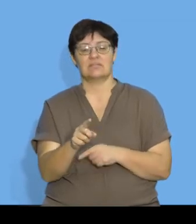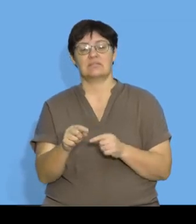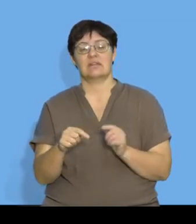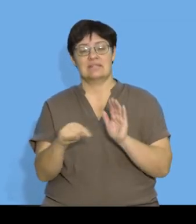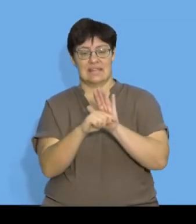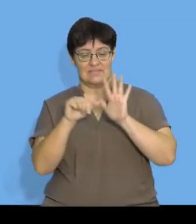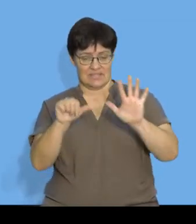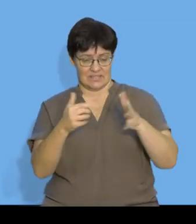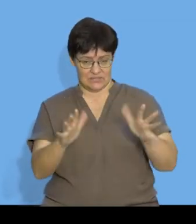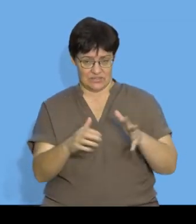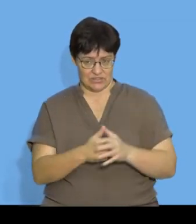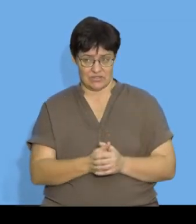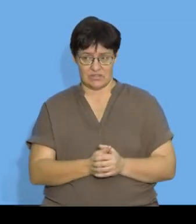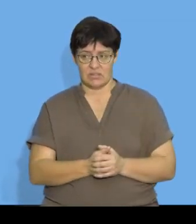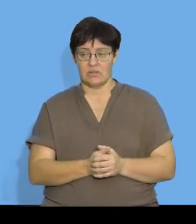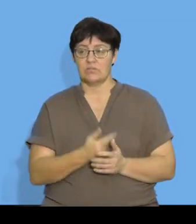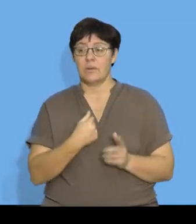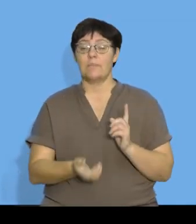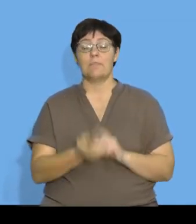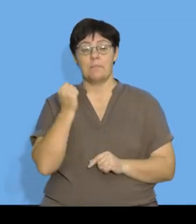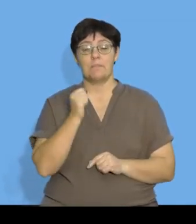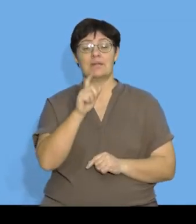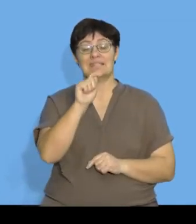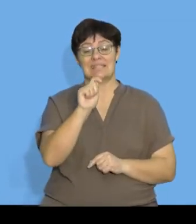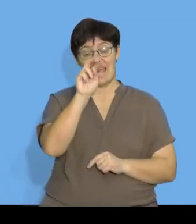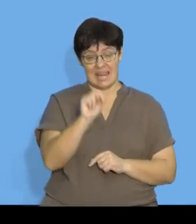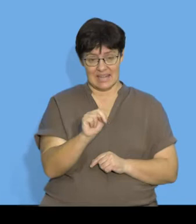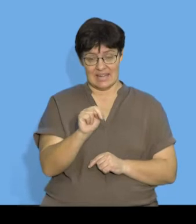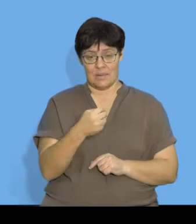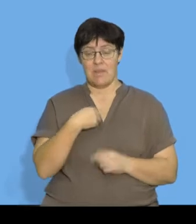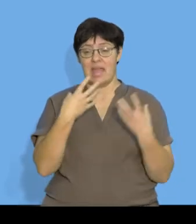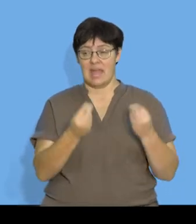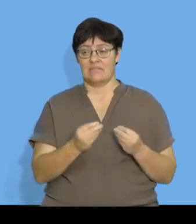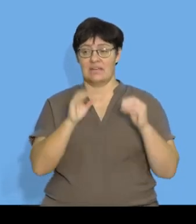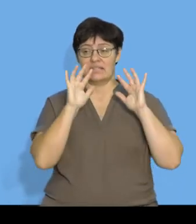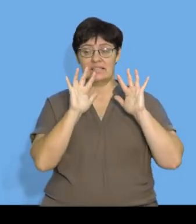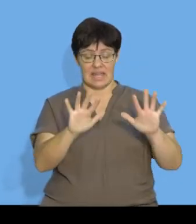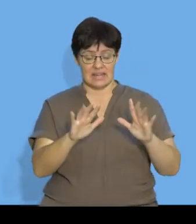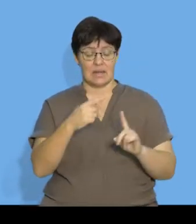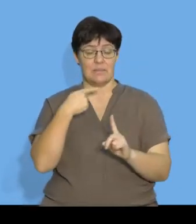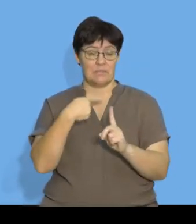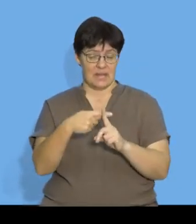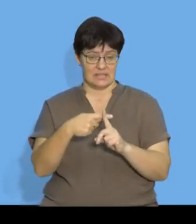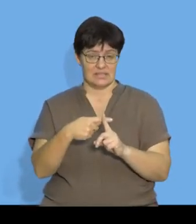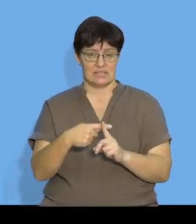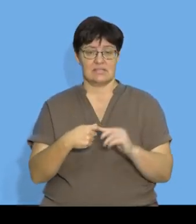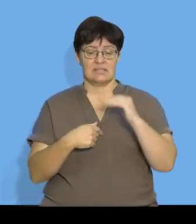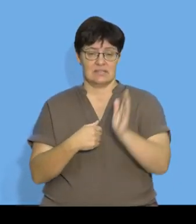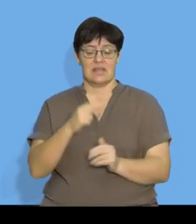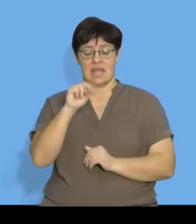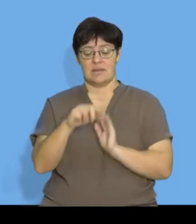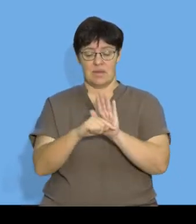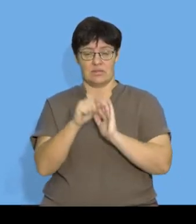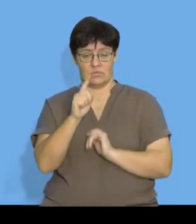6. So, when determining TN, I'm going to have 10 plus N